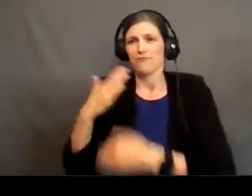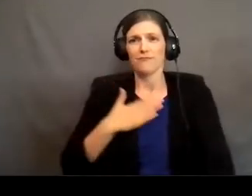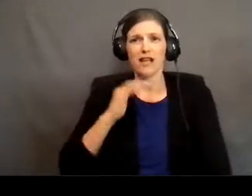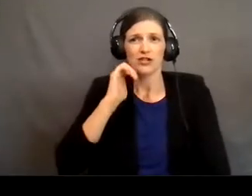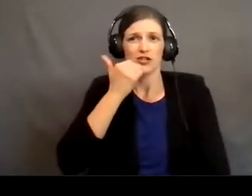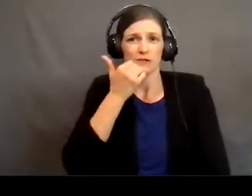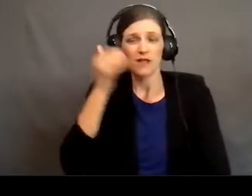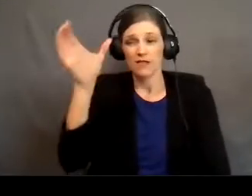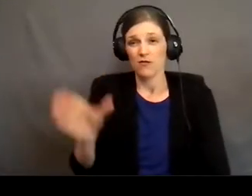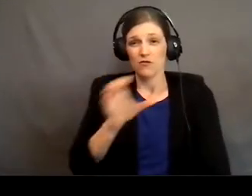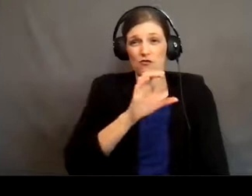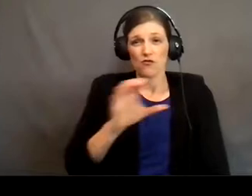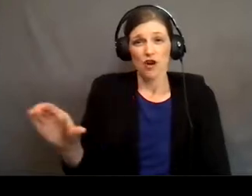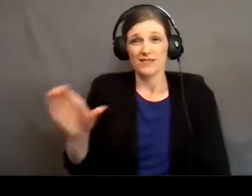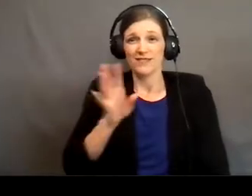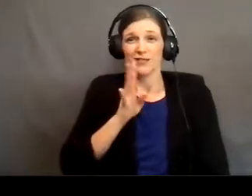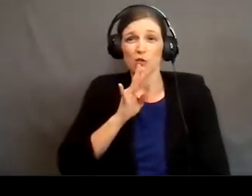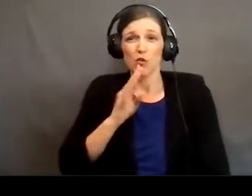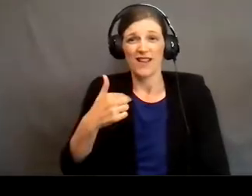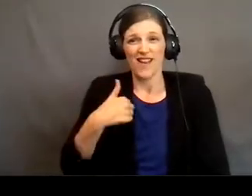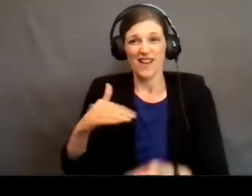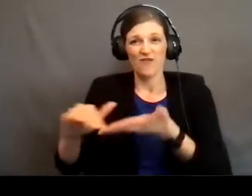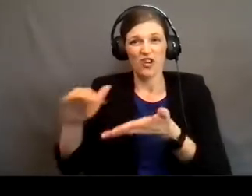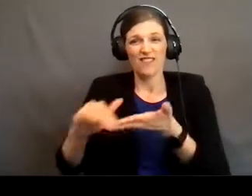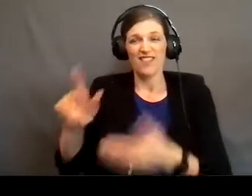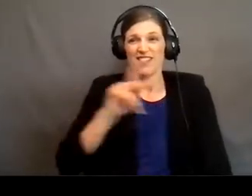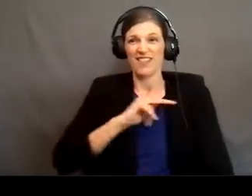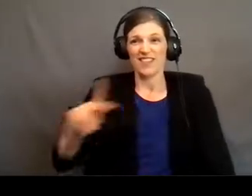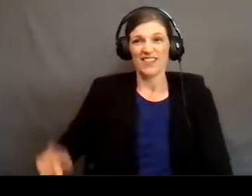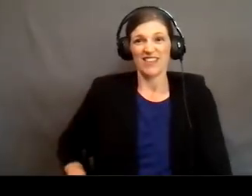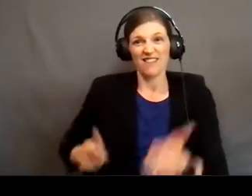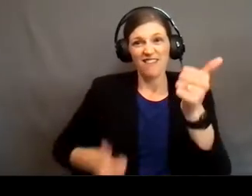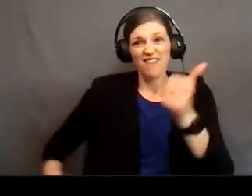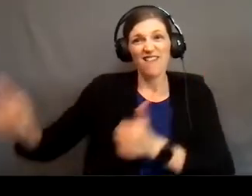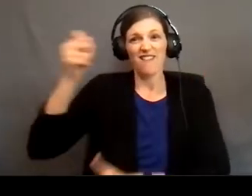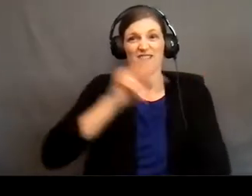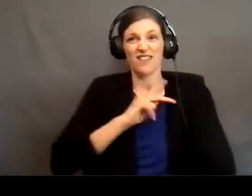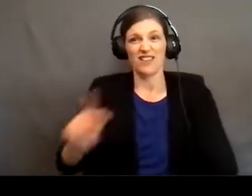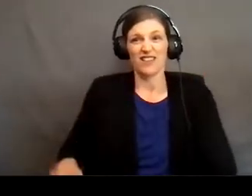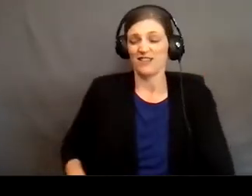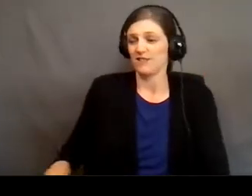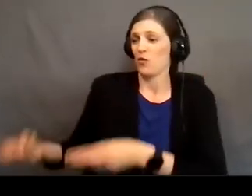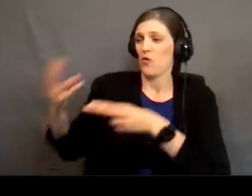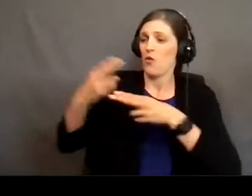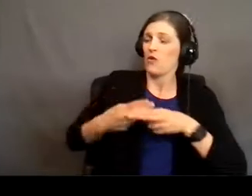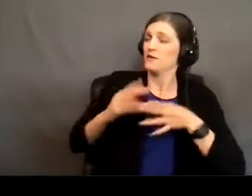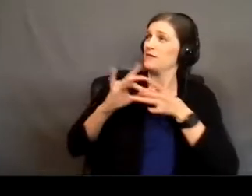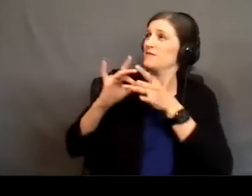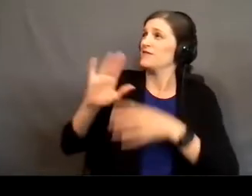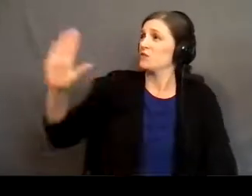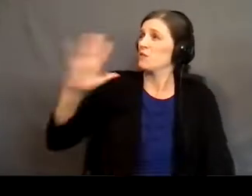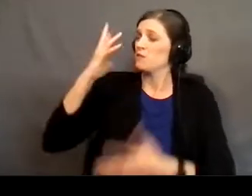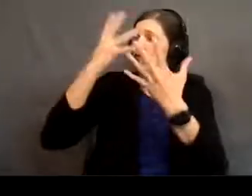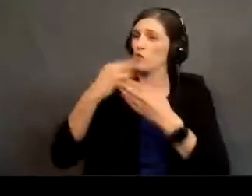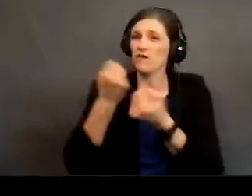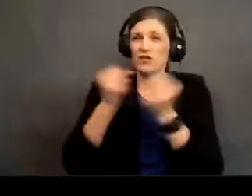cross has spoken I'm forgiven the king of kings calls me his own beautiful savior I'm yours forever